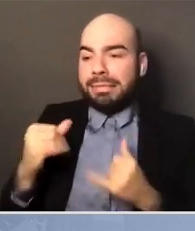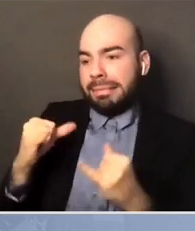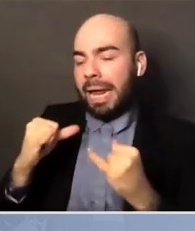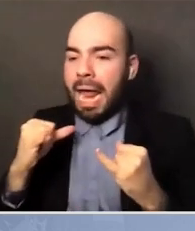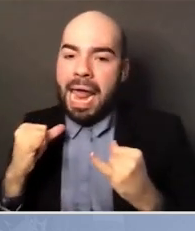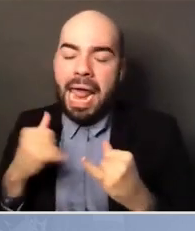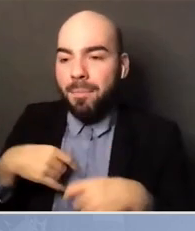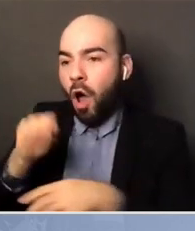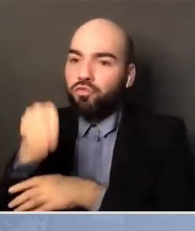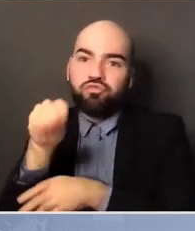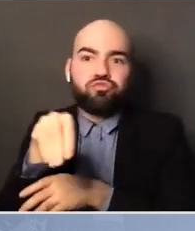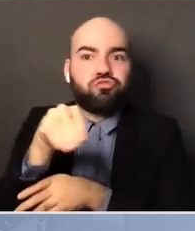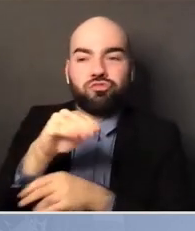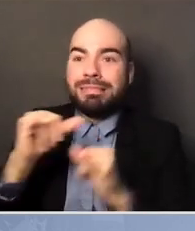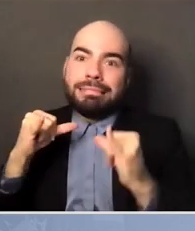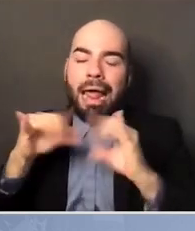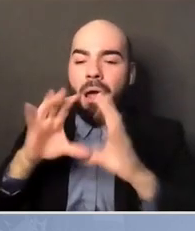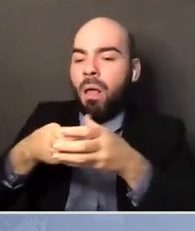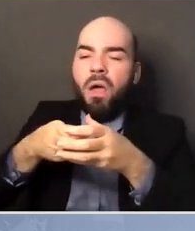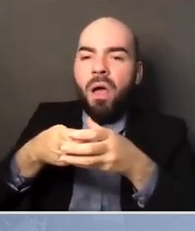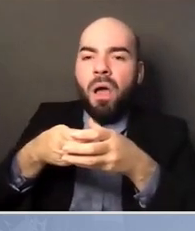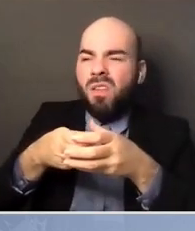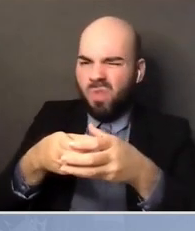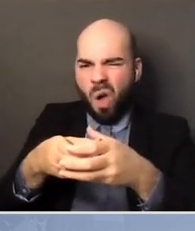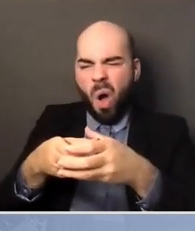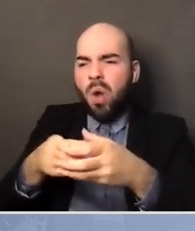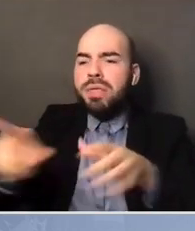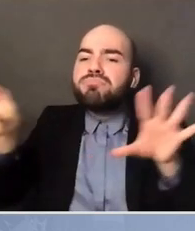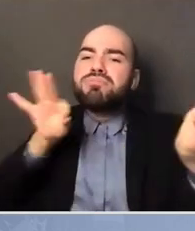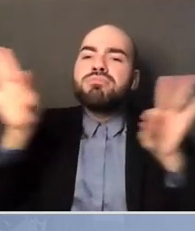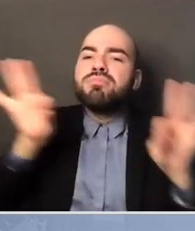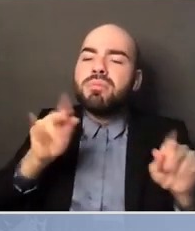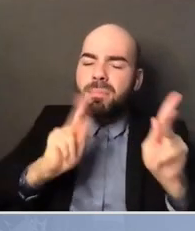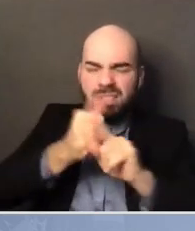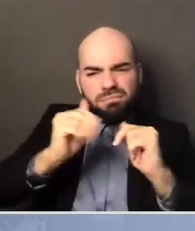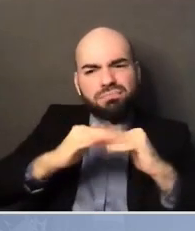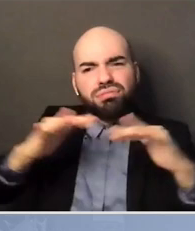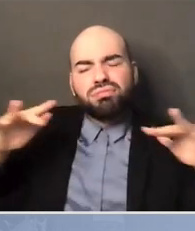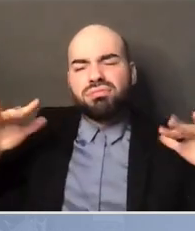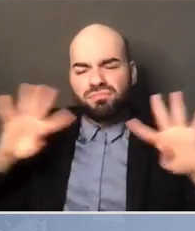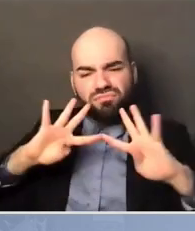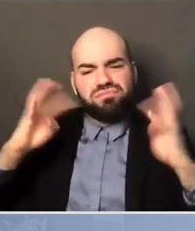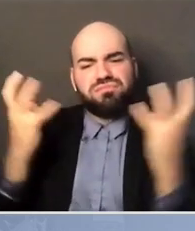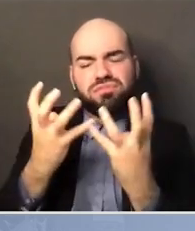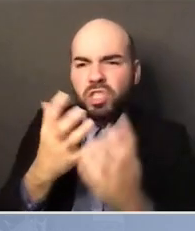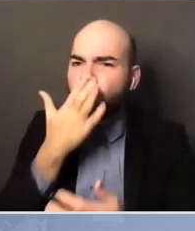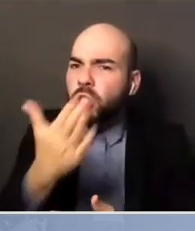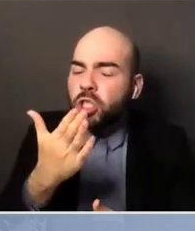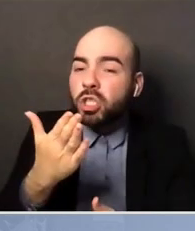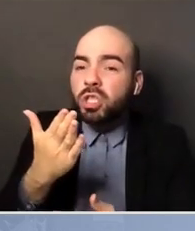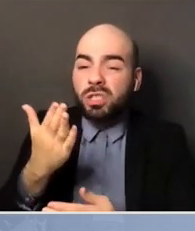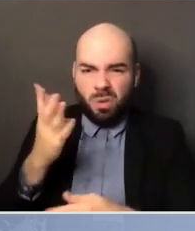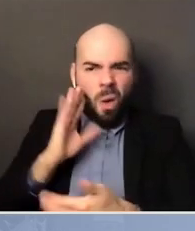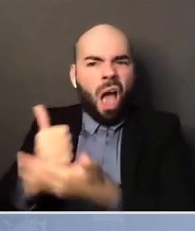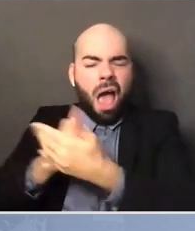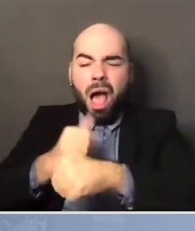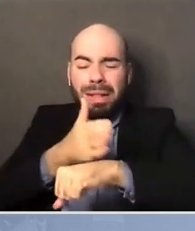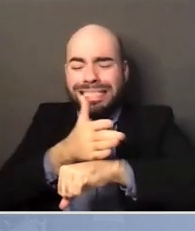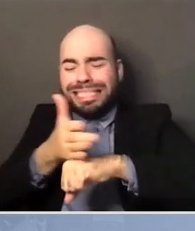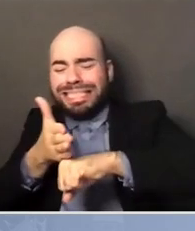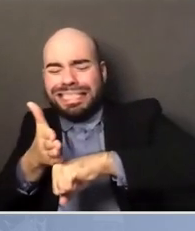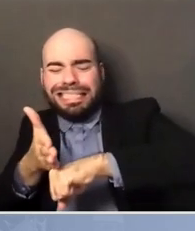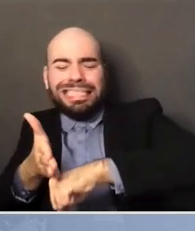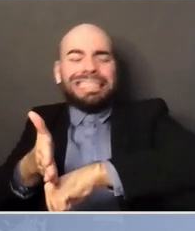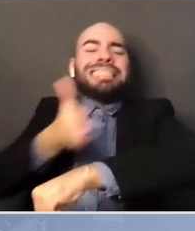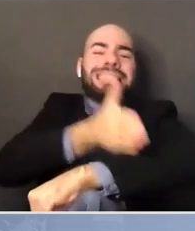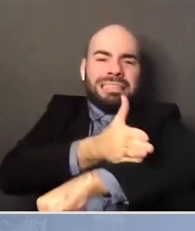this hole. And we're in a deep one. You know, you talk about, let's say, the pandemic. The pandemic would have been tough for